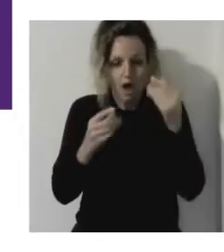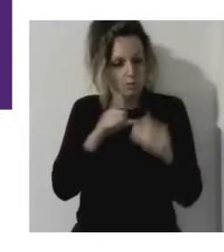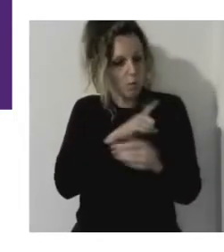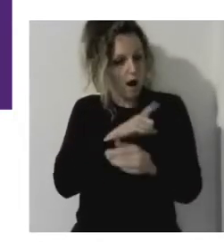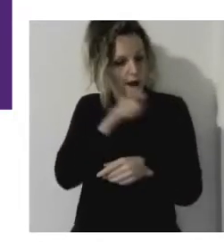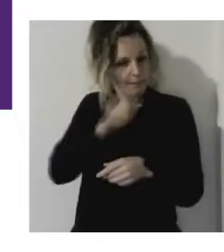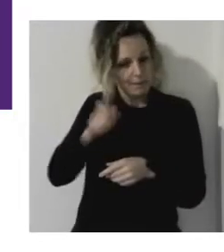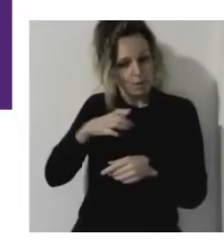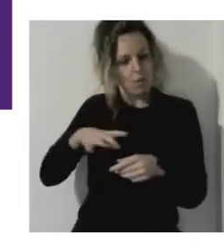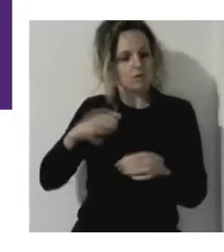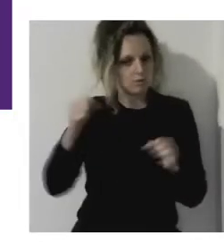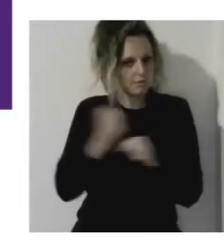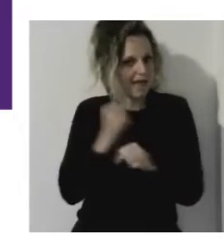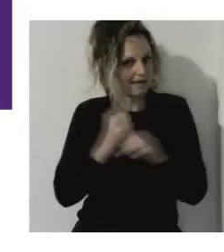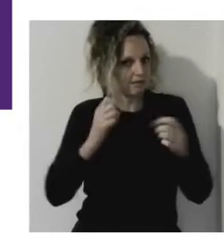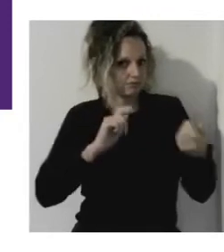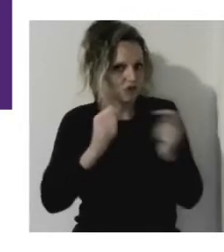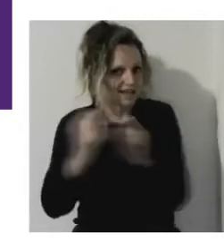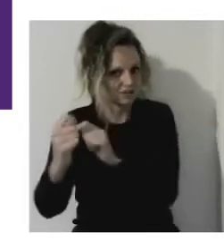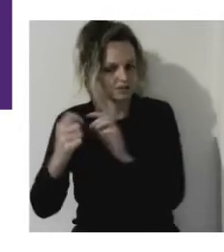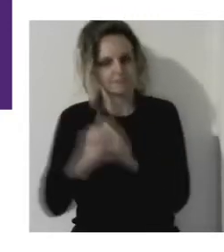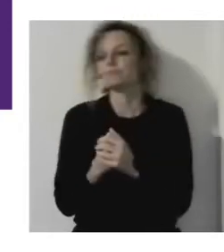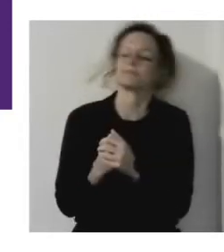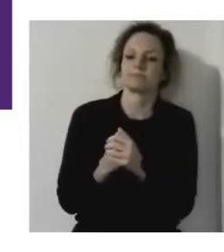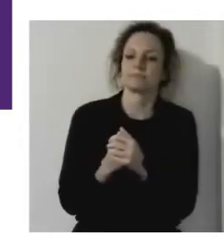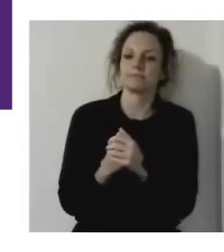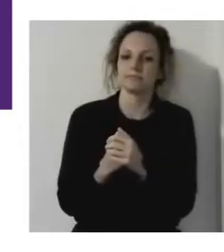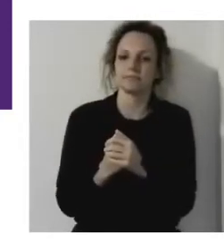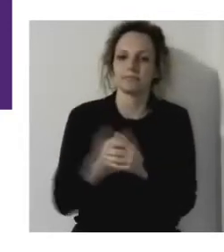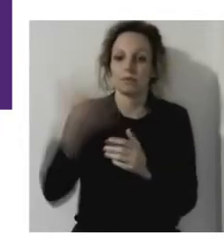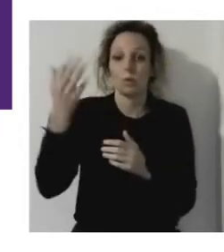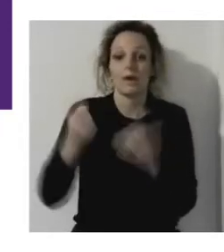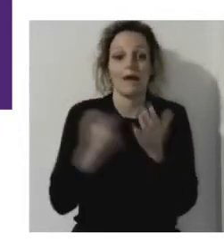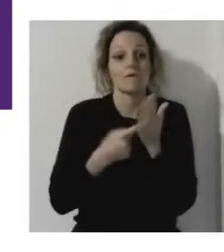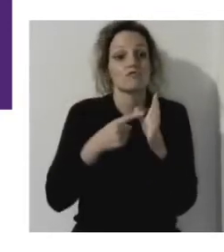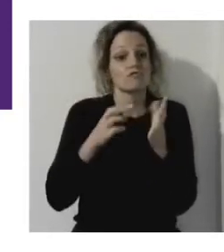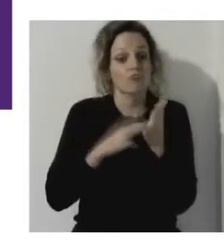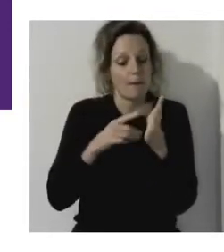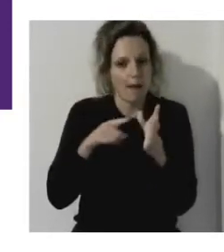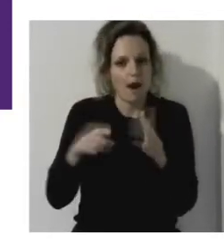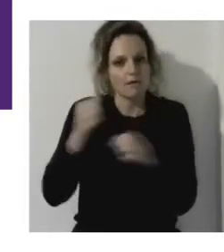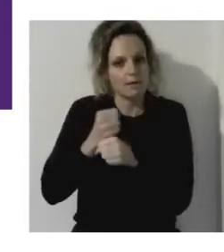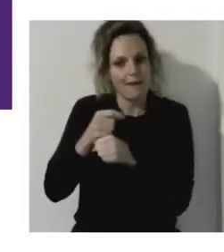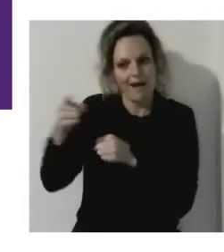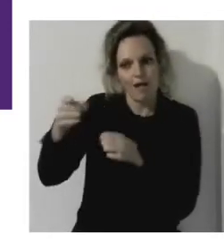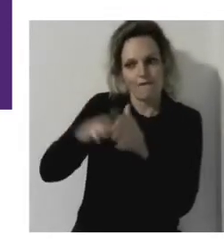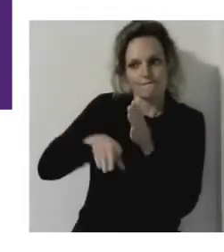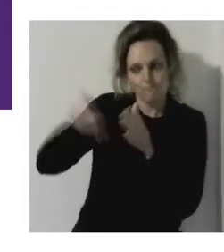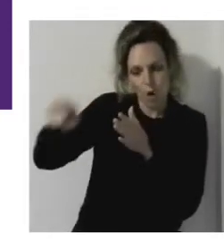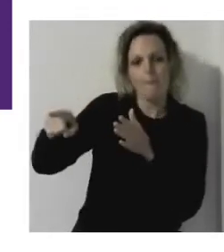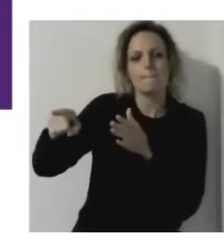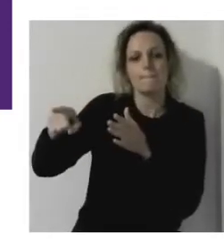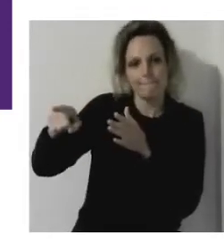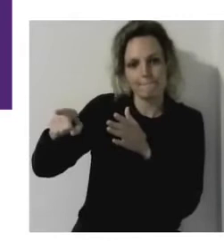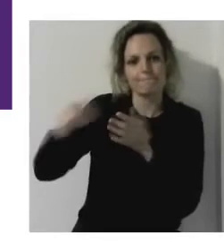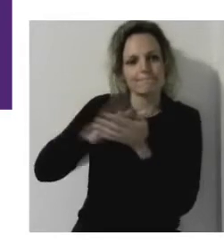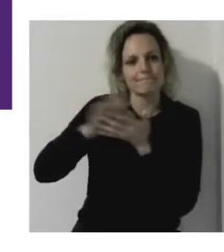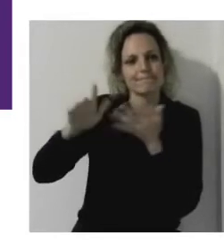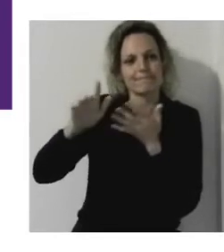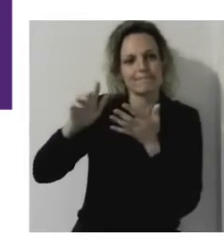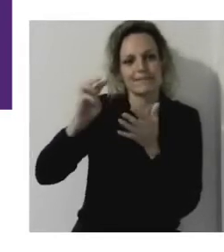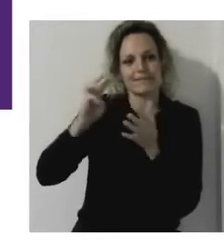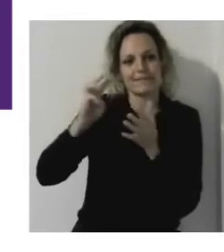we've got Rama Girawa from the Helen Hamlin Institute talking to Johan from Kahoot. Now,